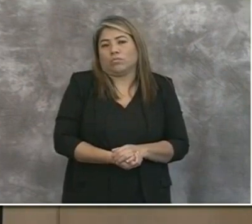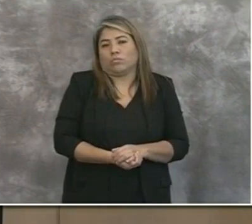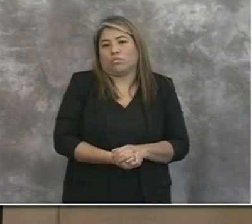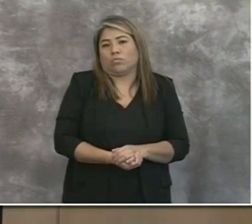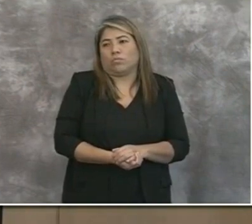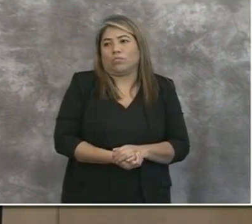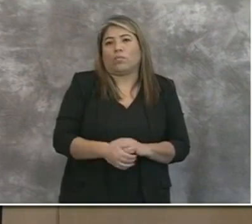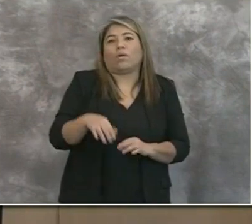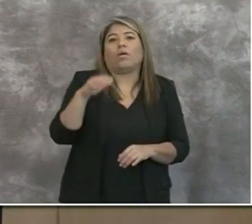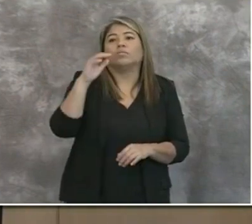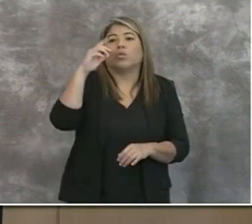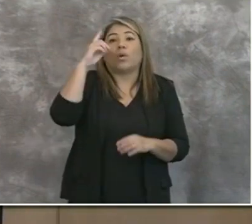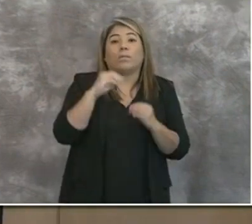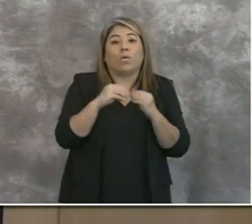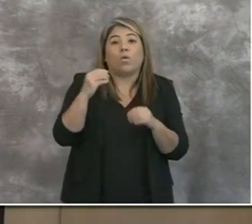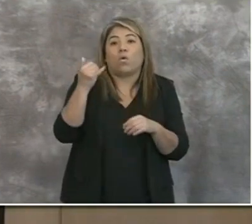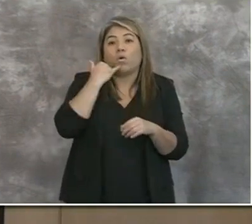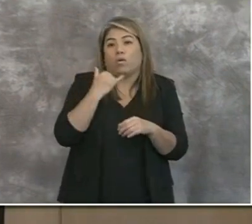Apparently, we have one more caller.